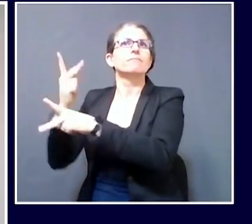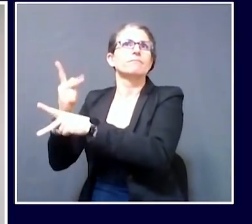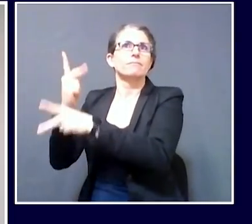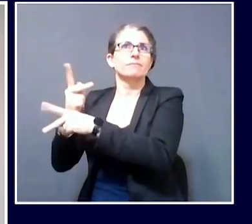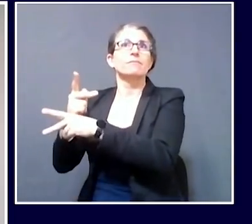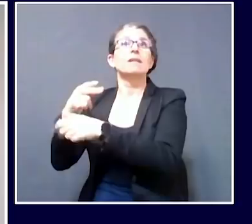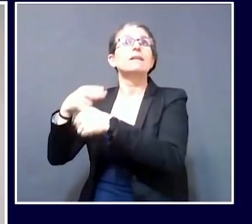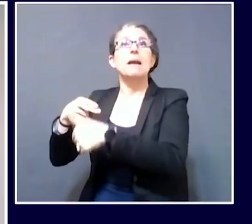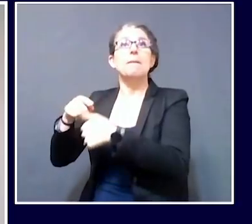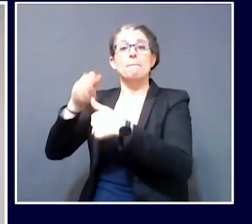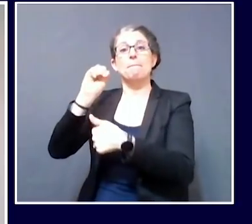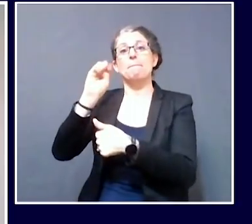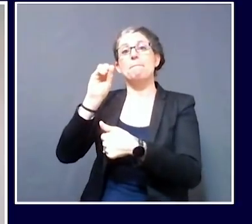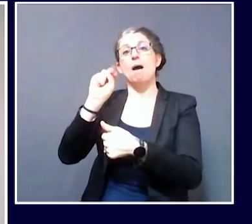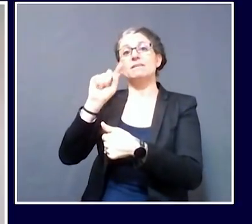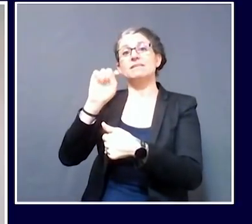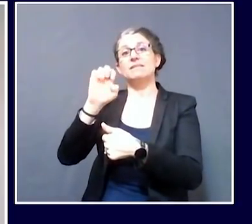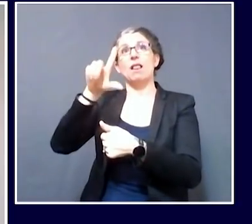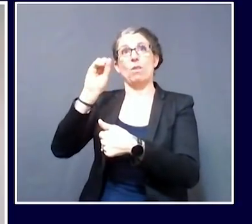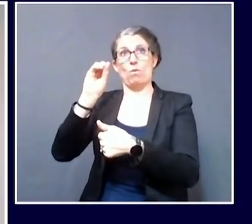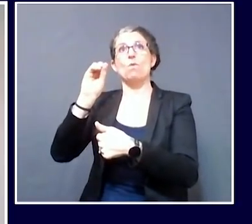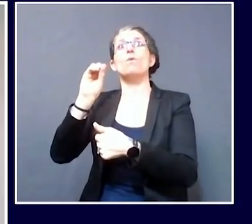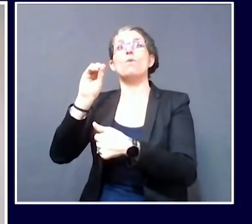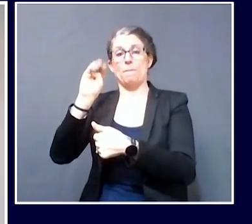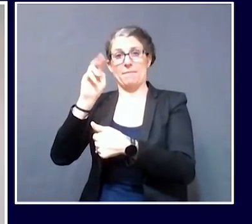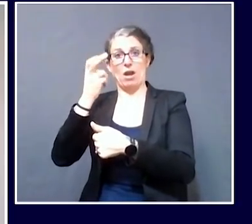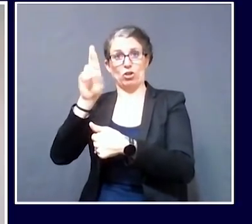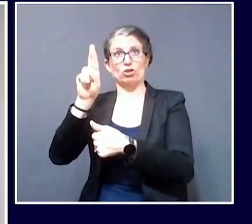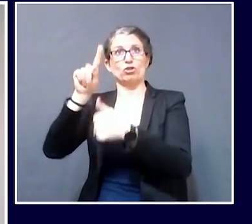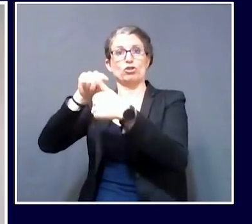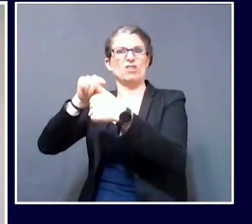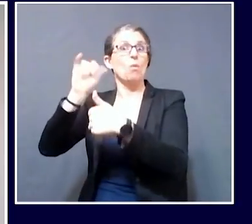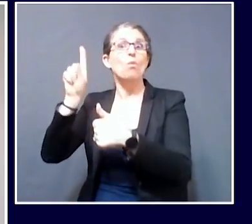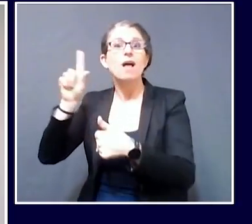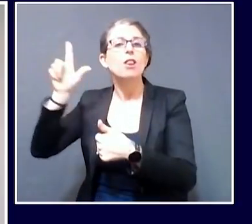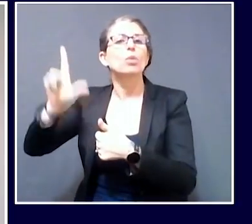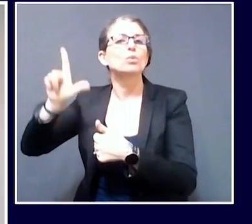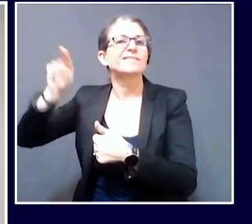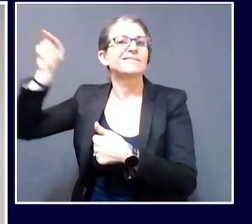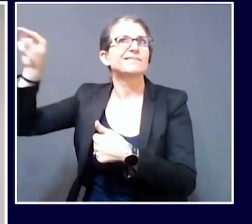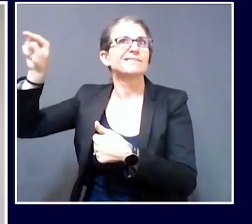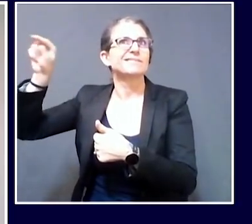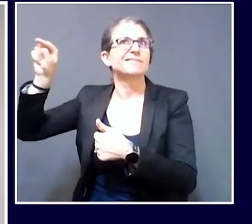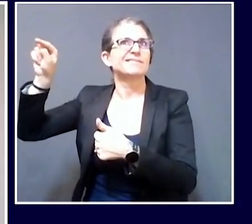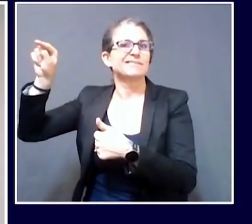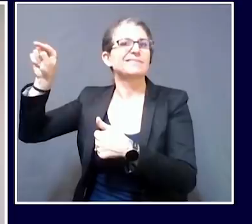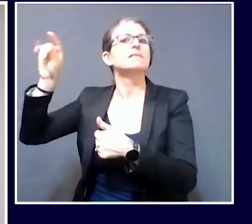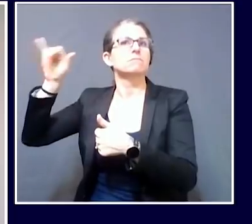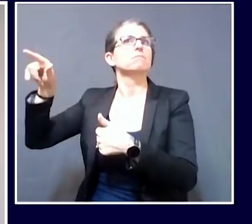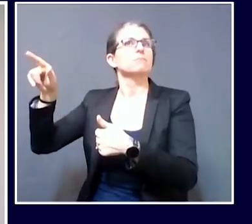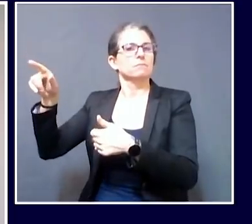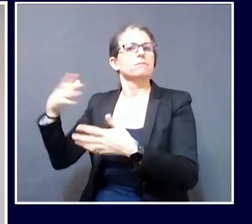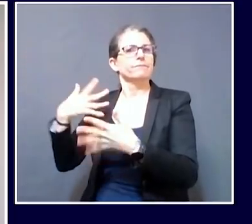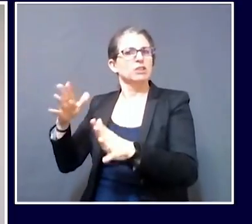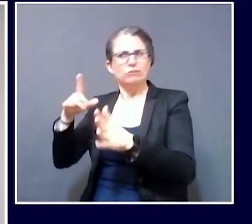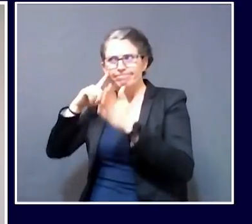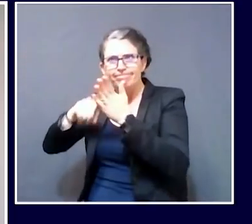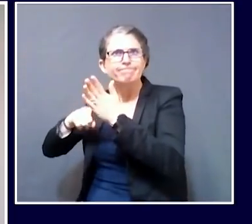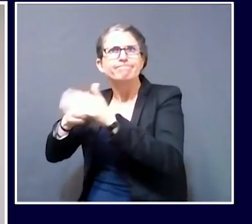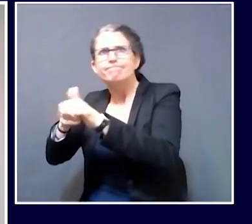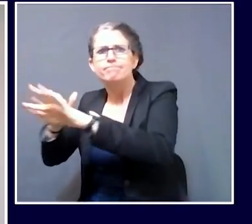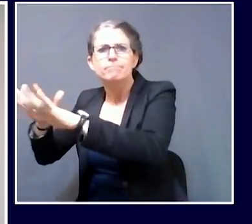Center in Lewiston, Maine CDC has recently opened an outbreak investigation after recording three cases